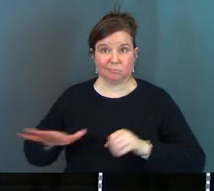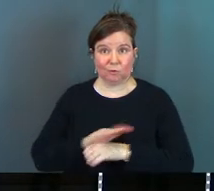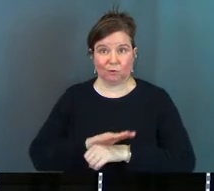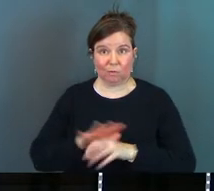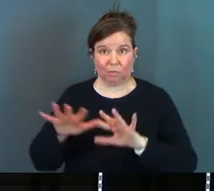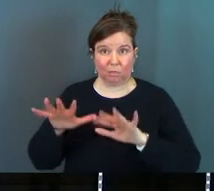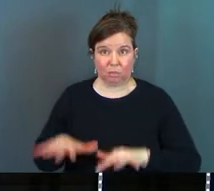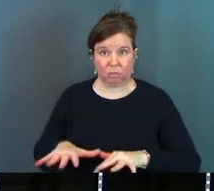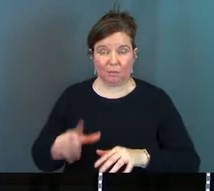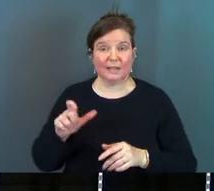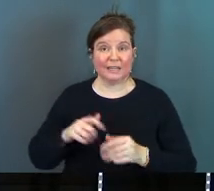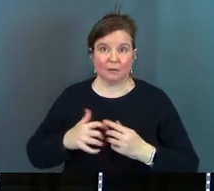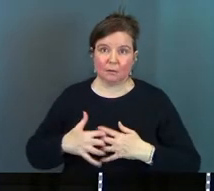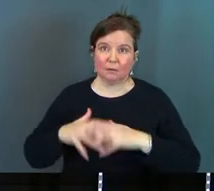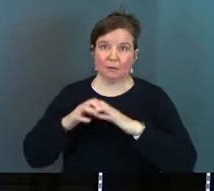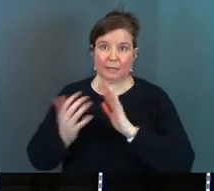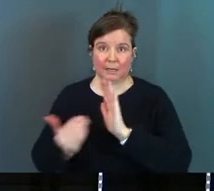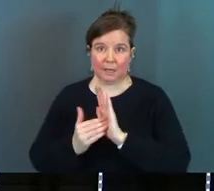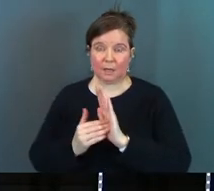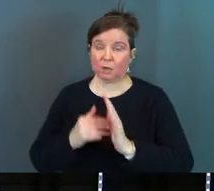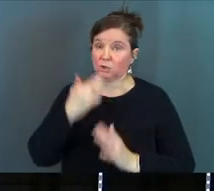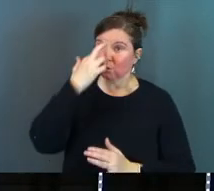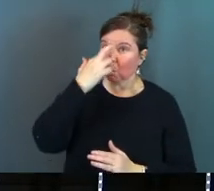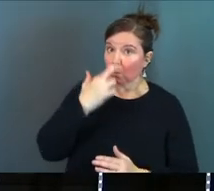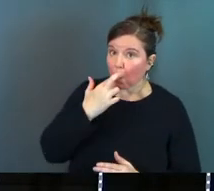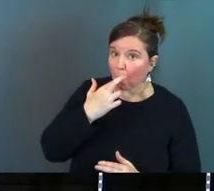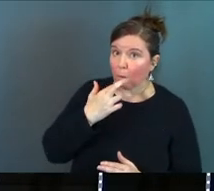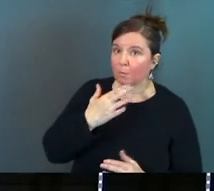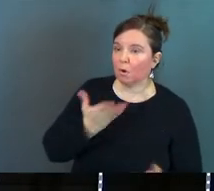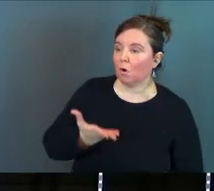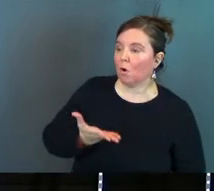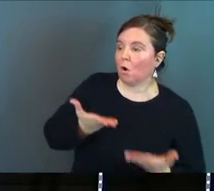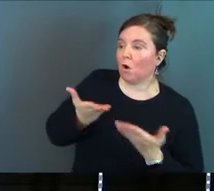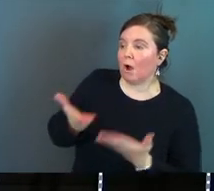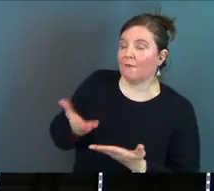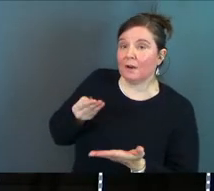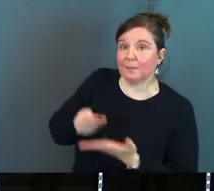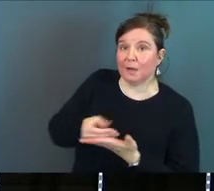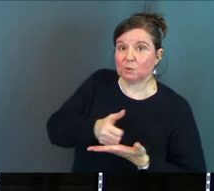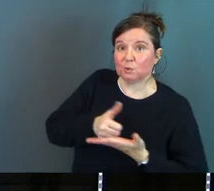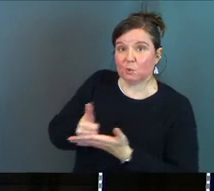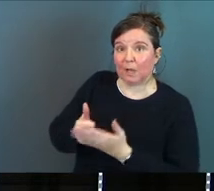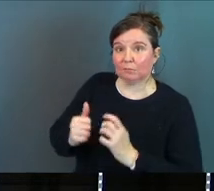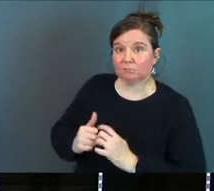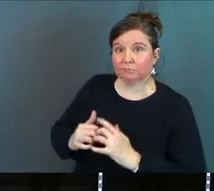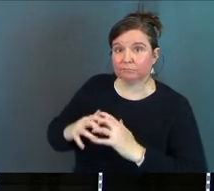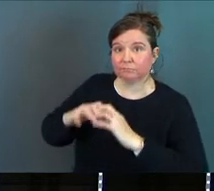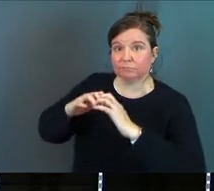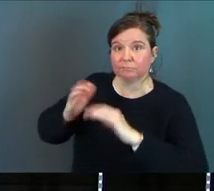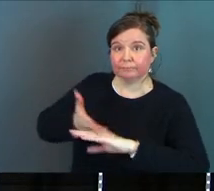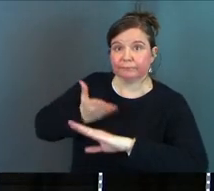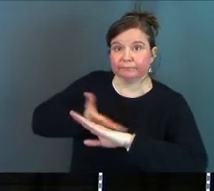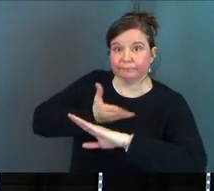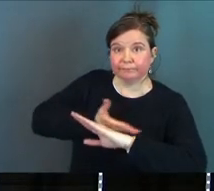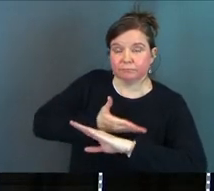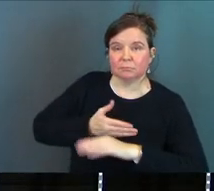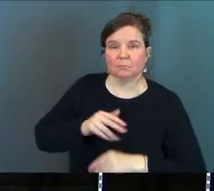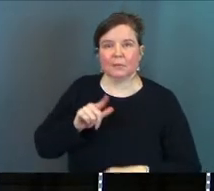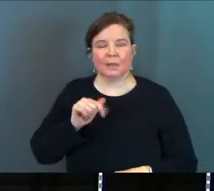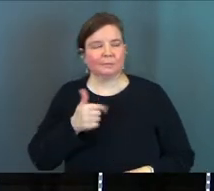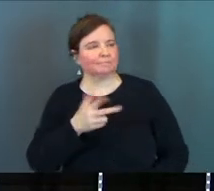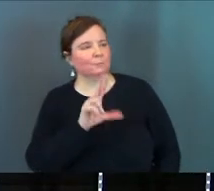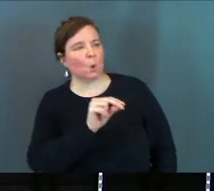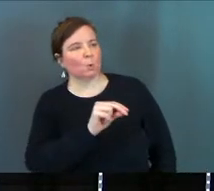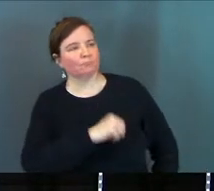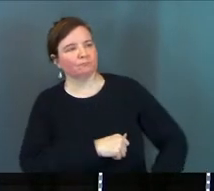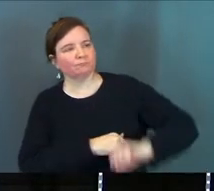rebuilt so Rome imperial Rome offered them money to help with the rebuilding effort Laodicea